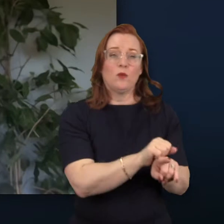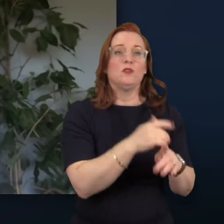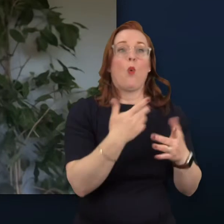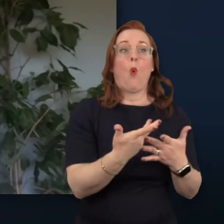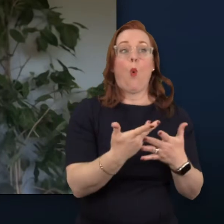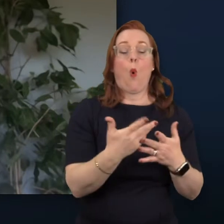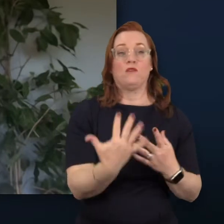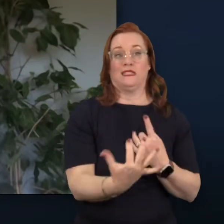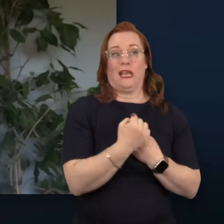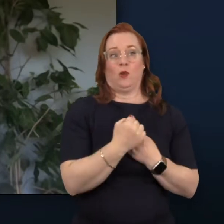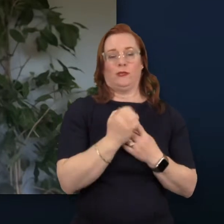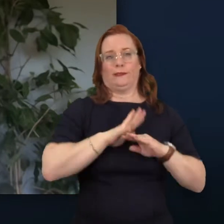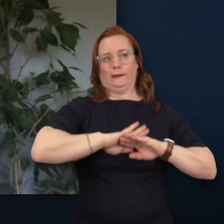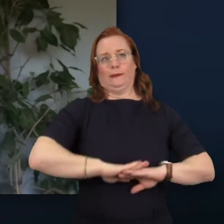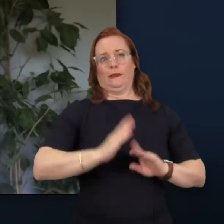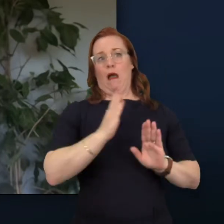disability.